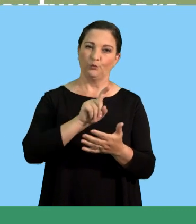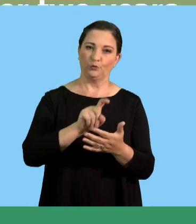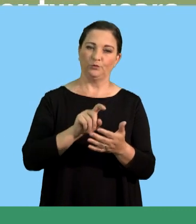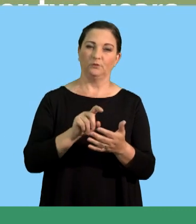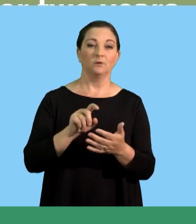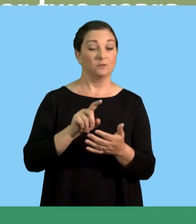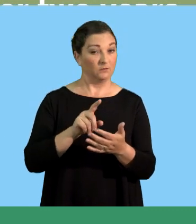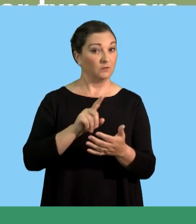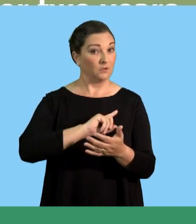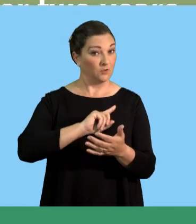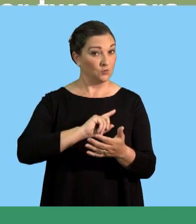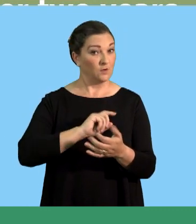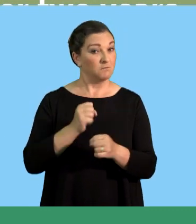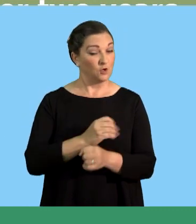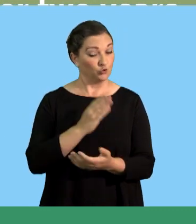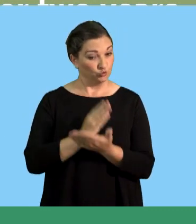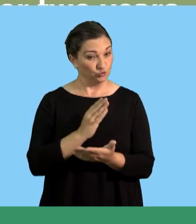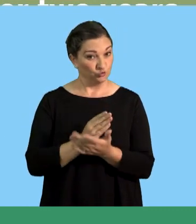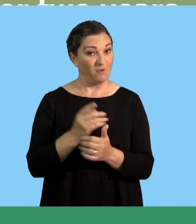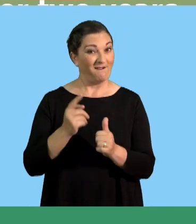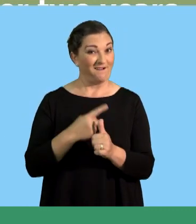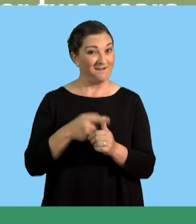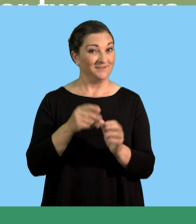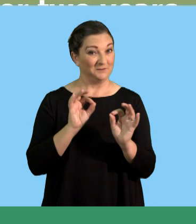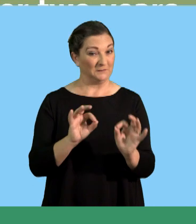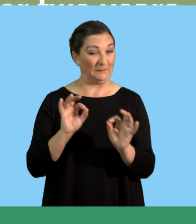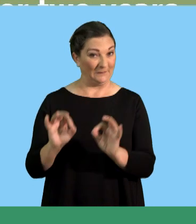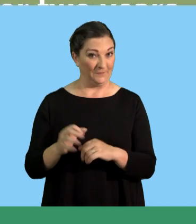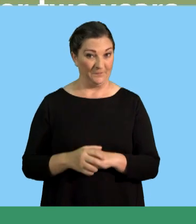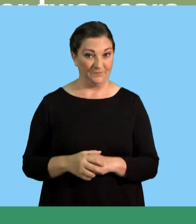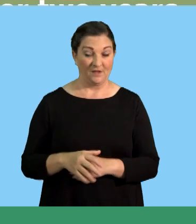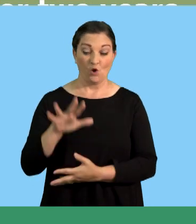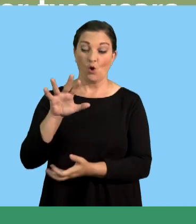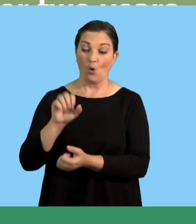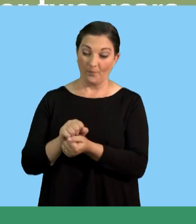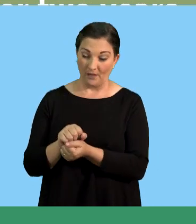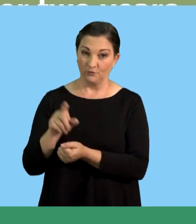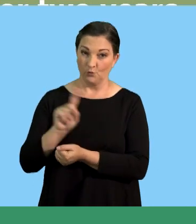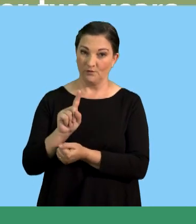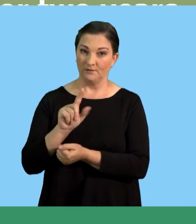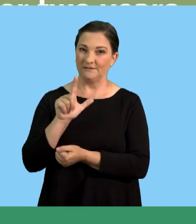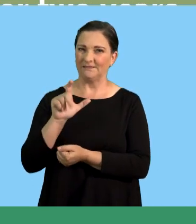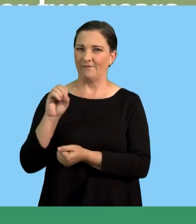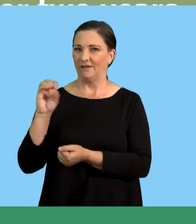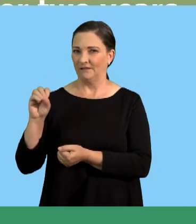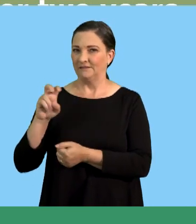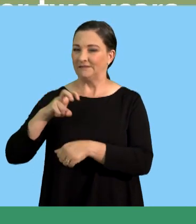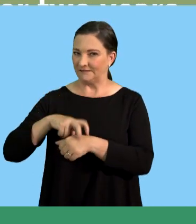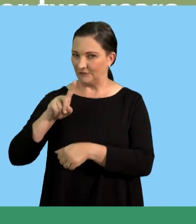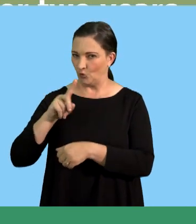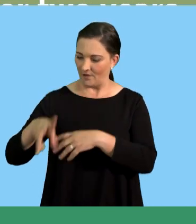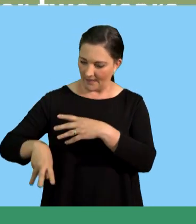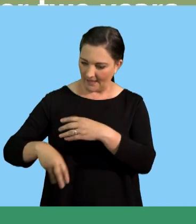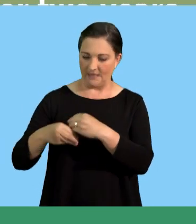when you're dealing with calculations and say, now, we are dealing with what? Compounded meaning now. The 700